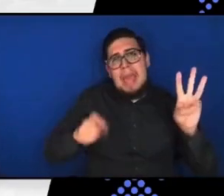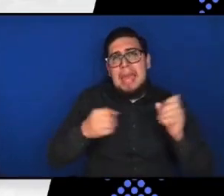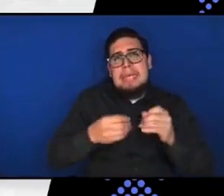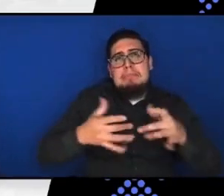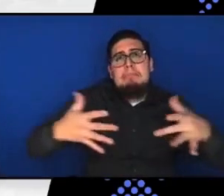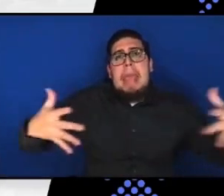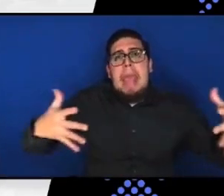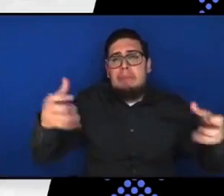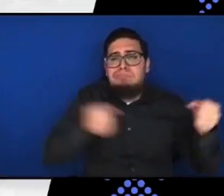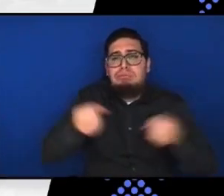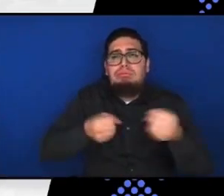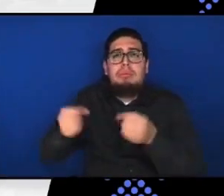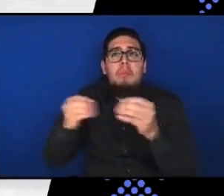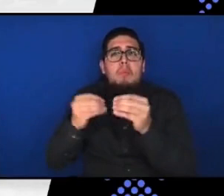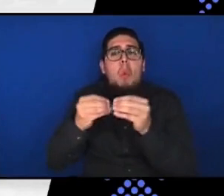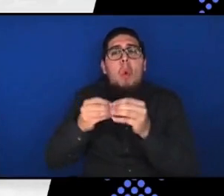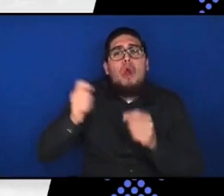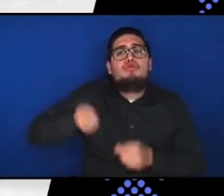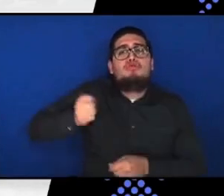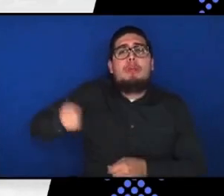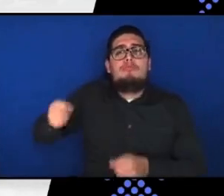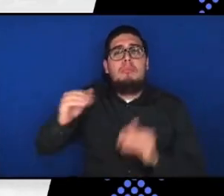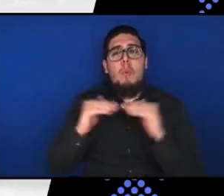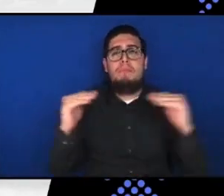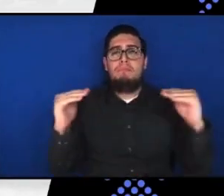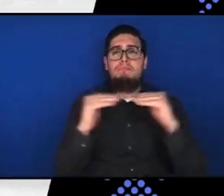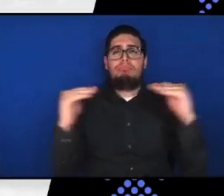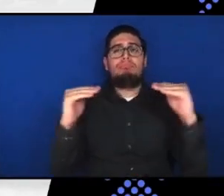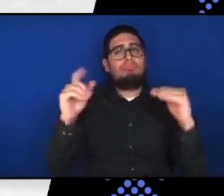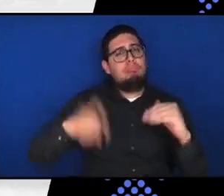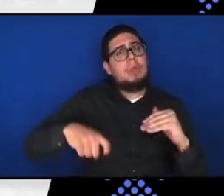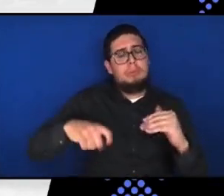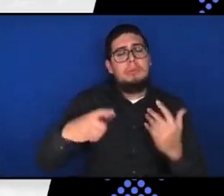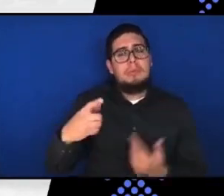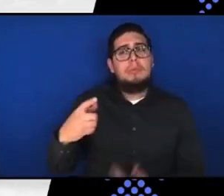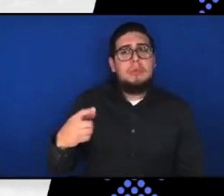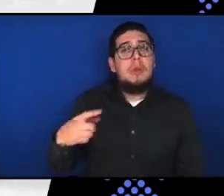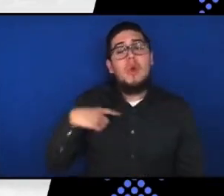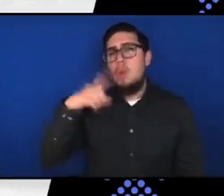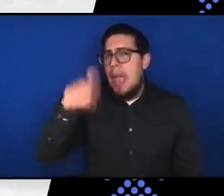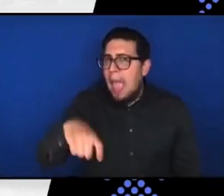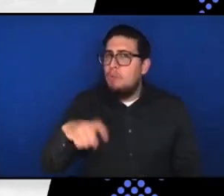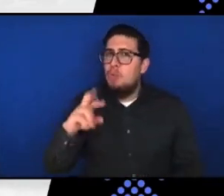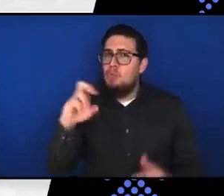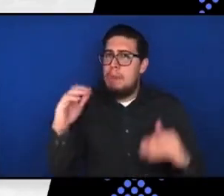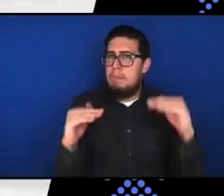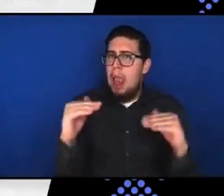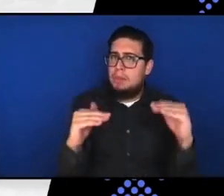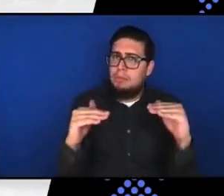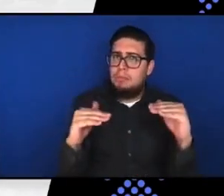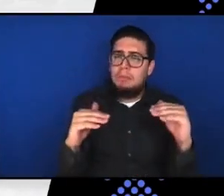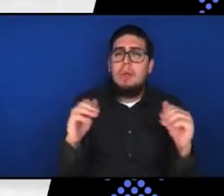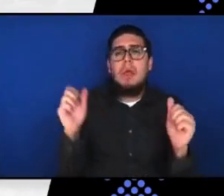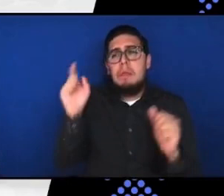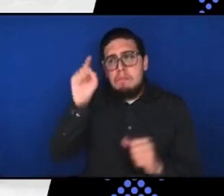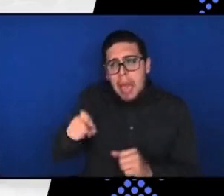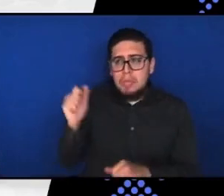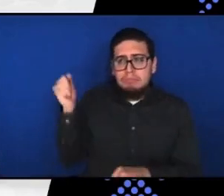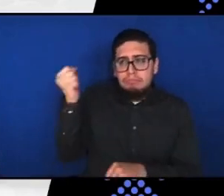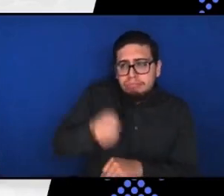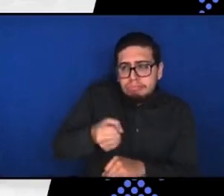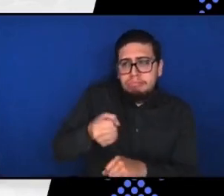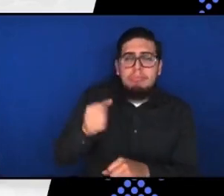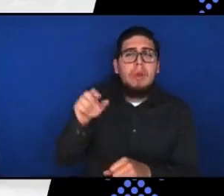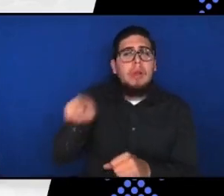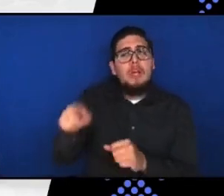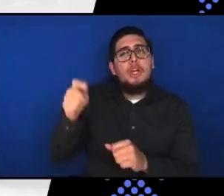Judiciary Act of 2021. We need to rebalance this court with justices who are committed to the rule